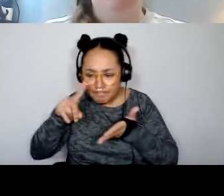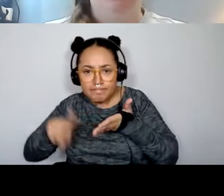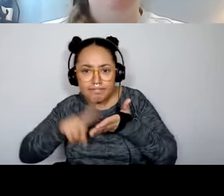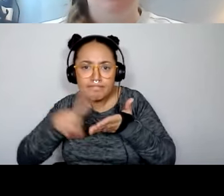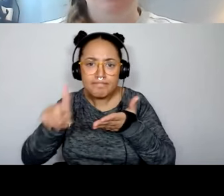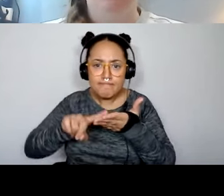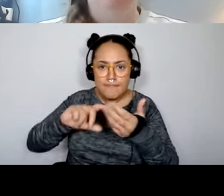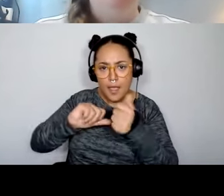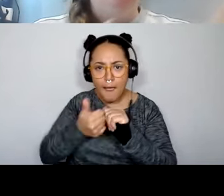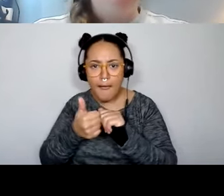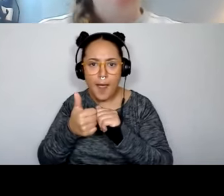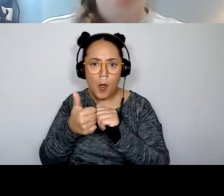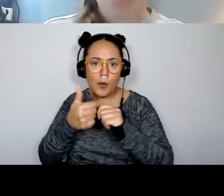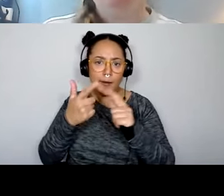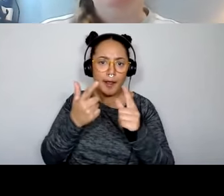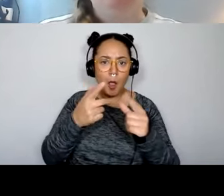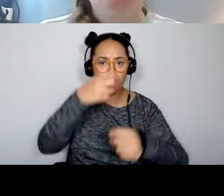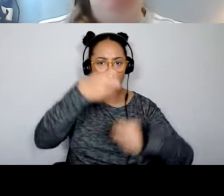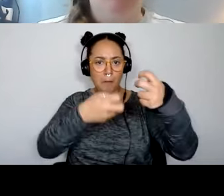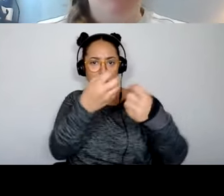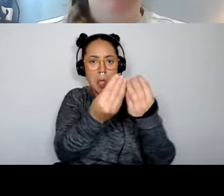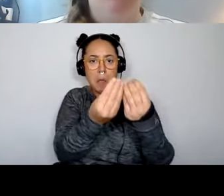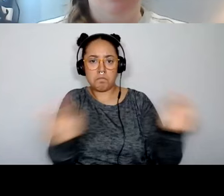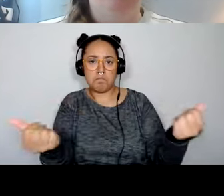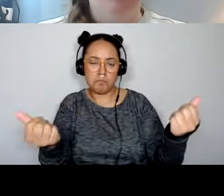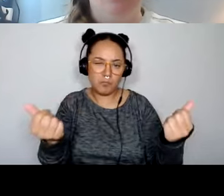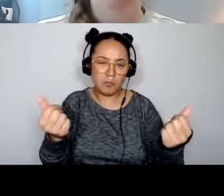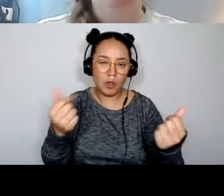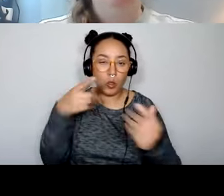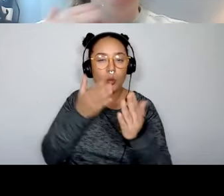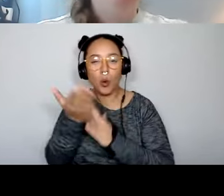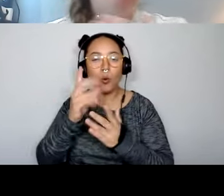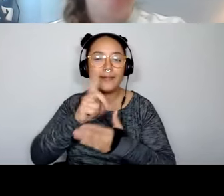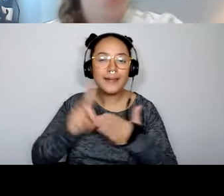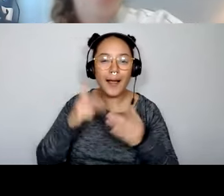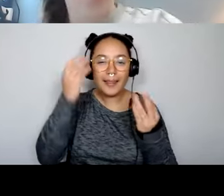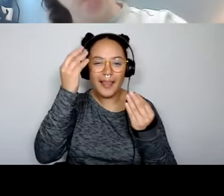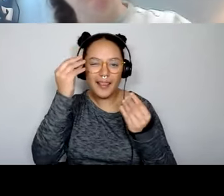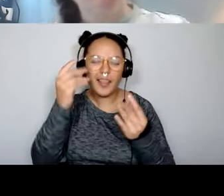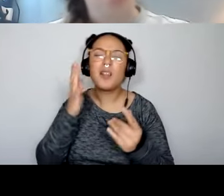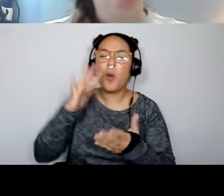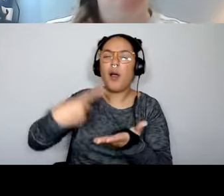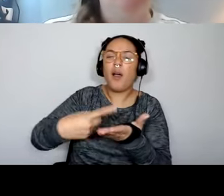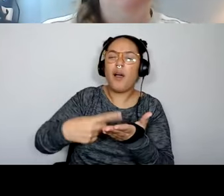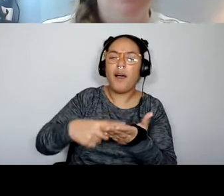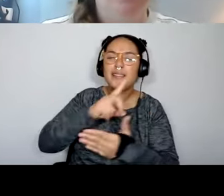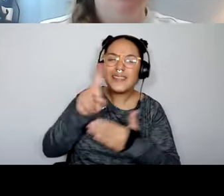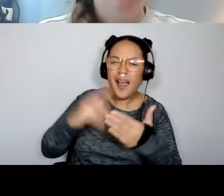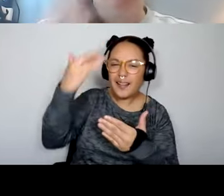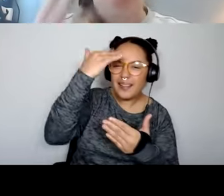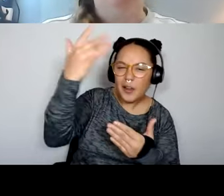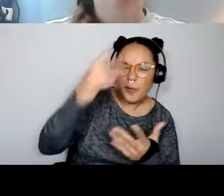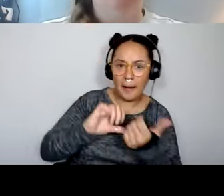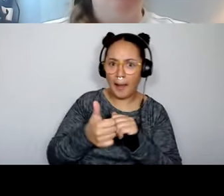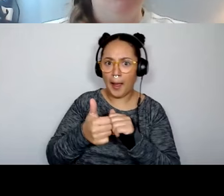using design thinking. And we're going to talk a little bit more about design methodology and kind of how that system works as we go on today.